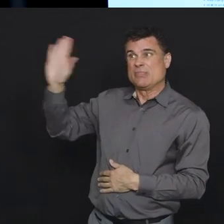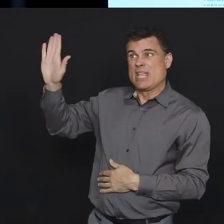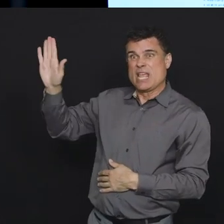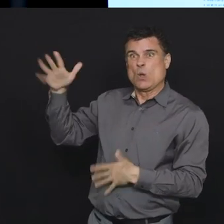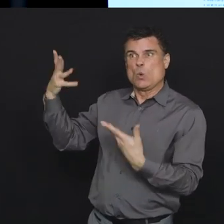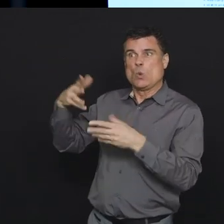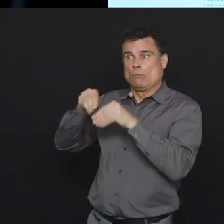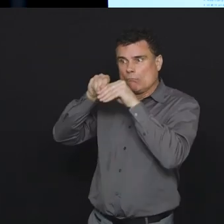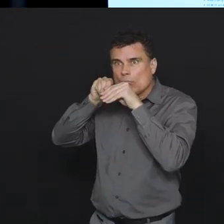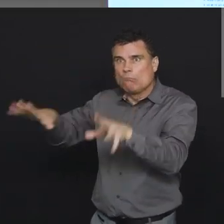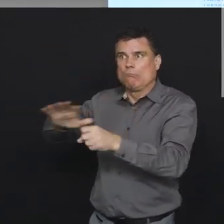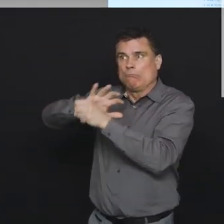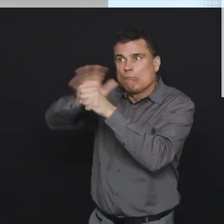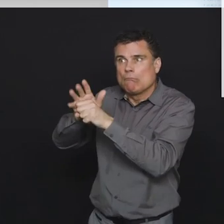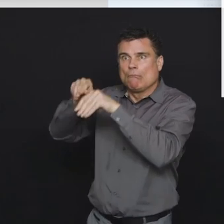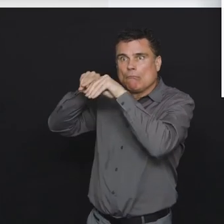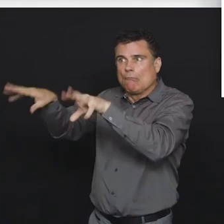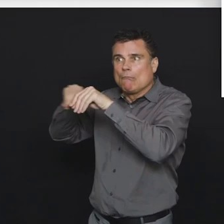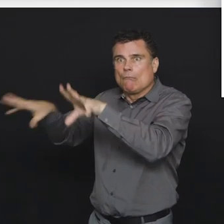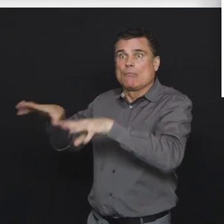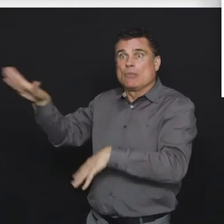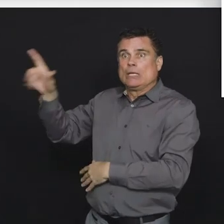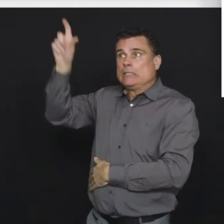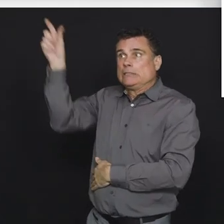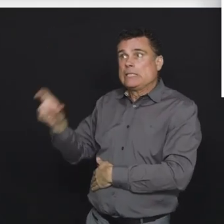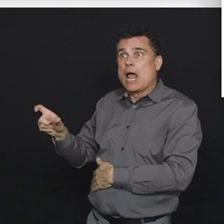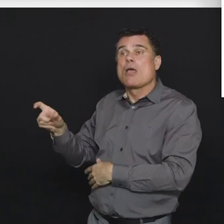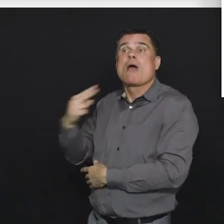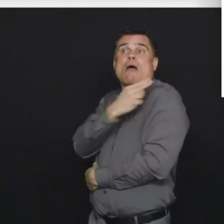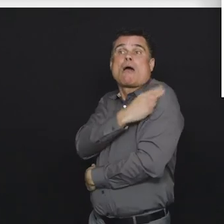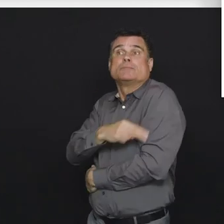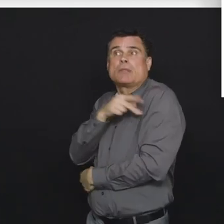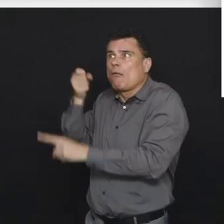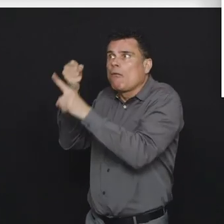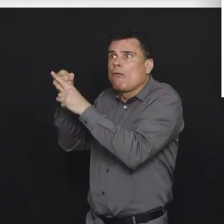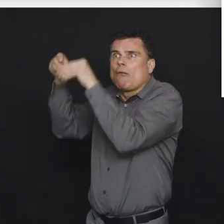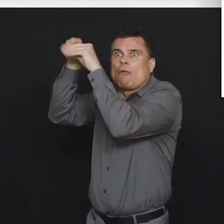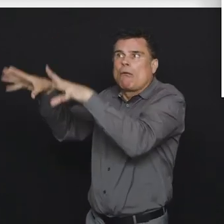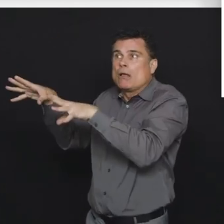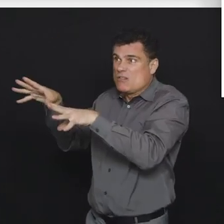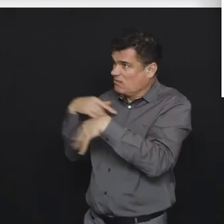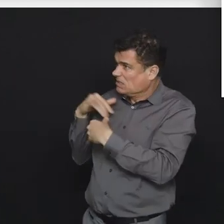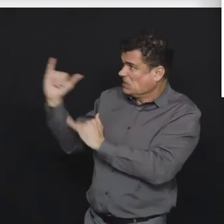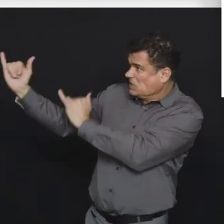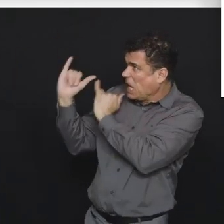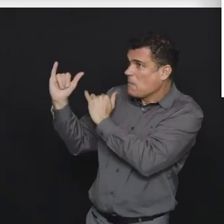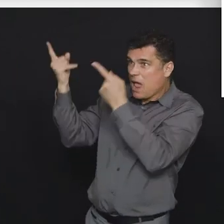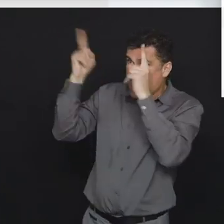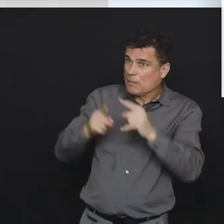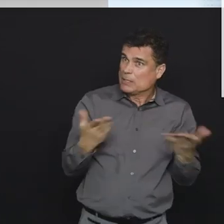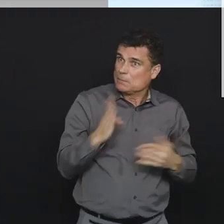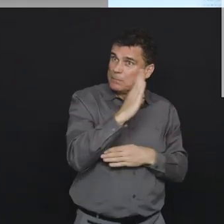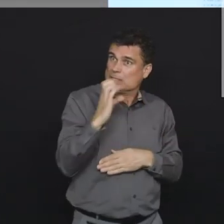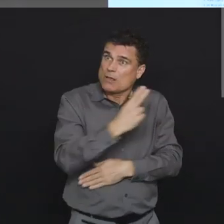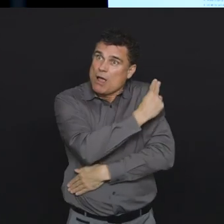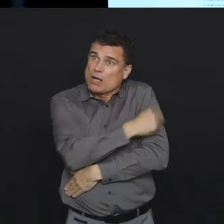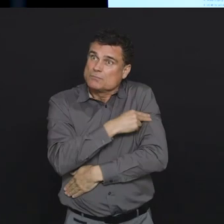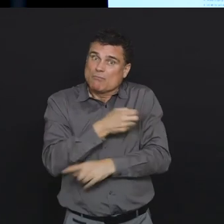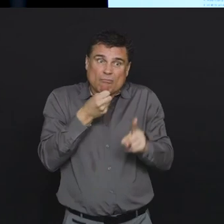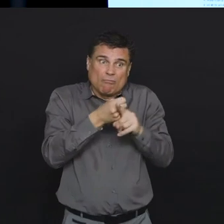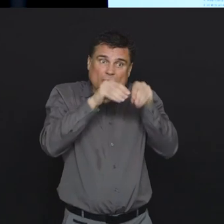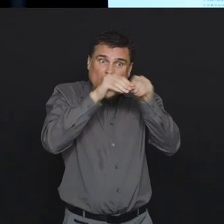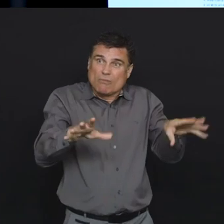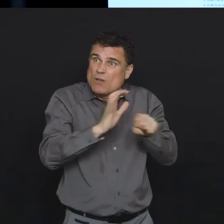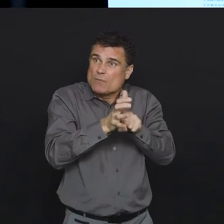the one of the Northern Italy-type epidemic, the hospital-based one, which we do not foresee, but which we have to prepare for, you see